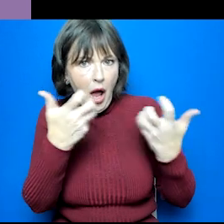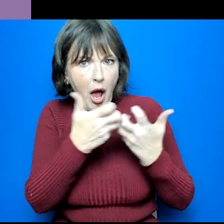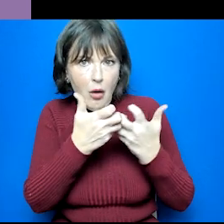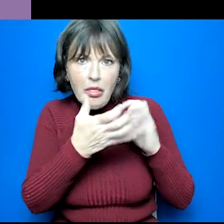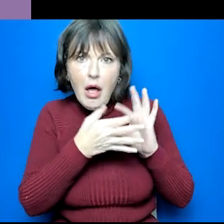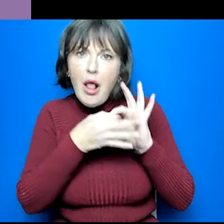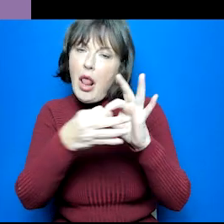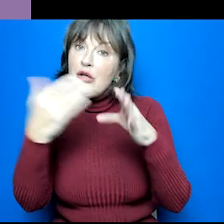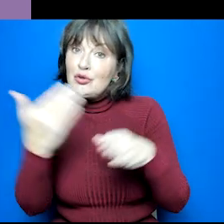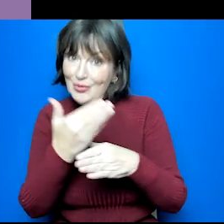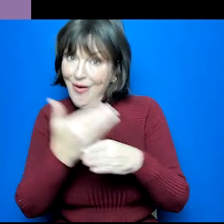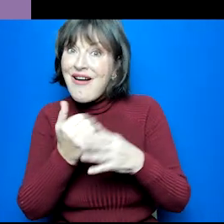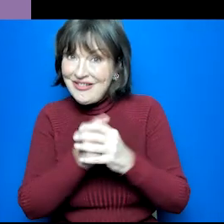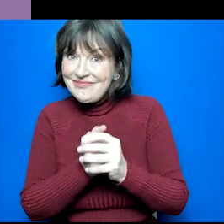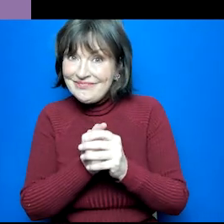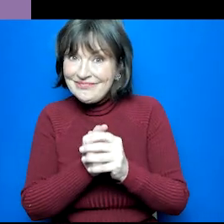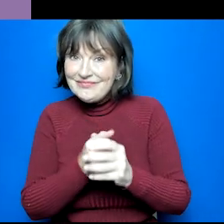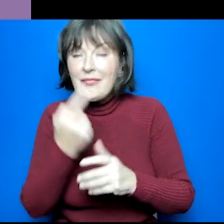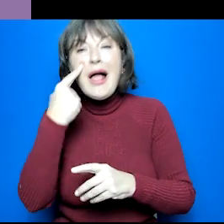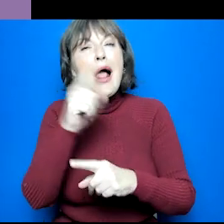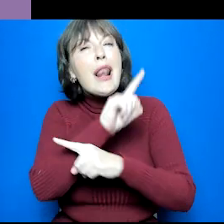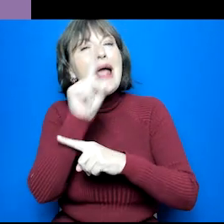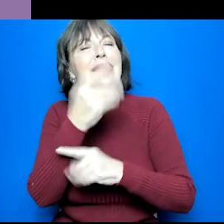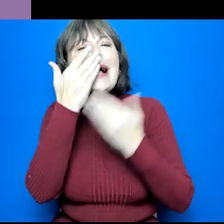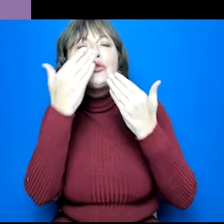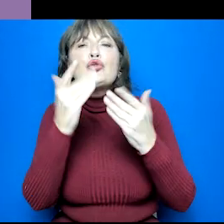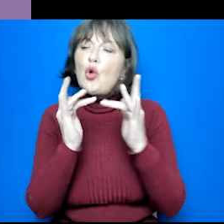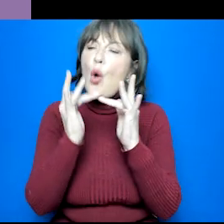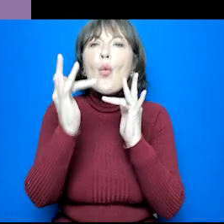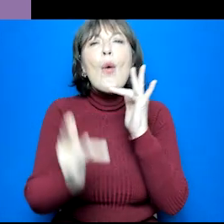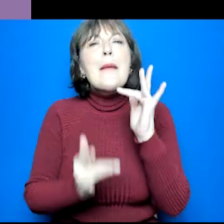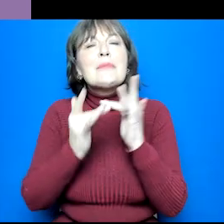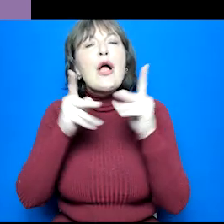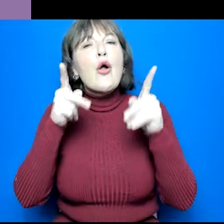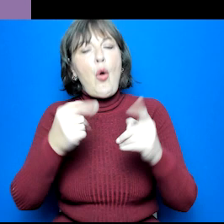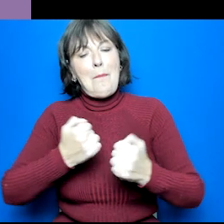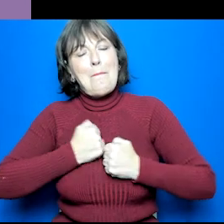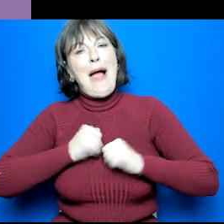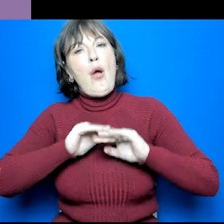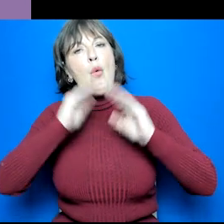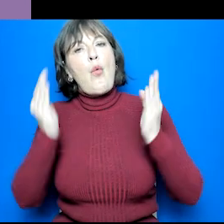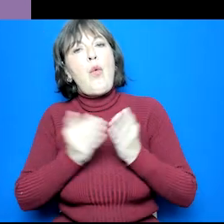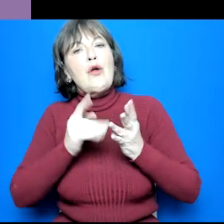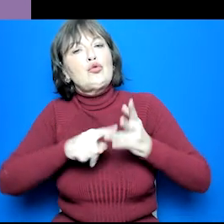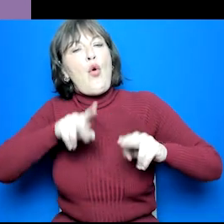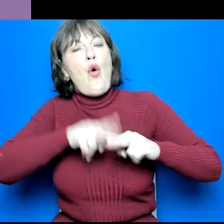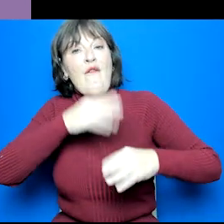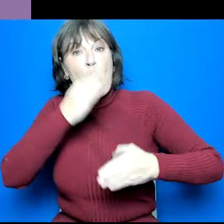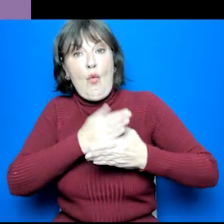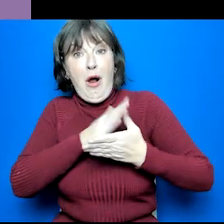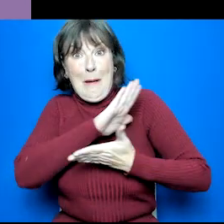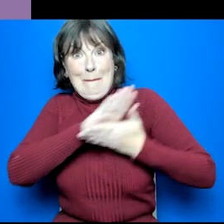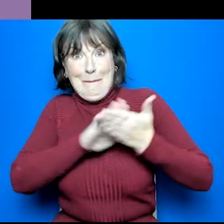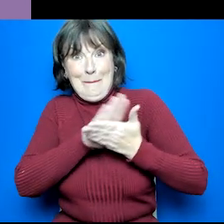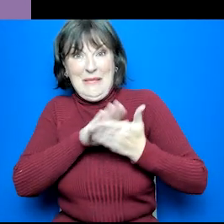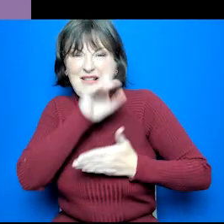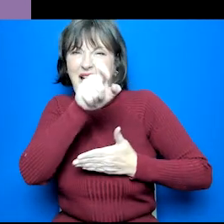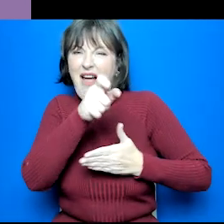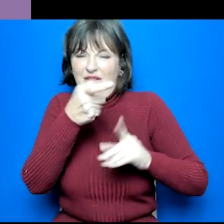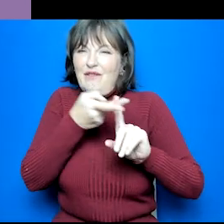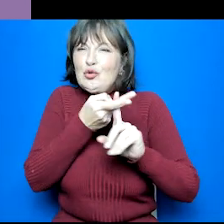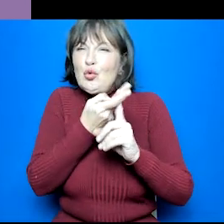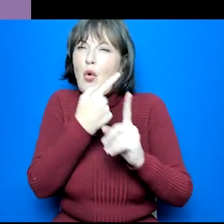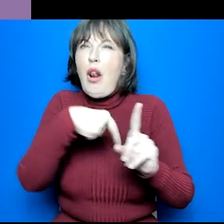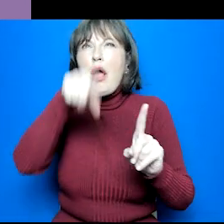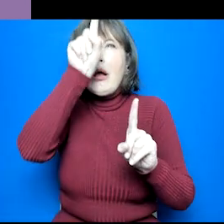choices tool on my world of work which we'll show you in a little bit is a great place to start. You could input up to six option choices into the